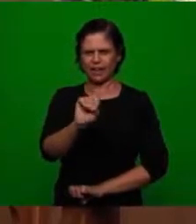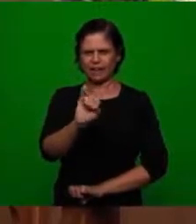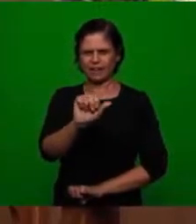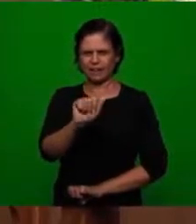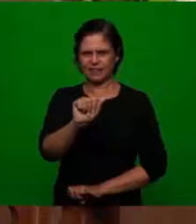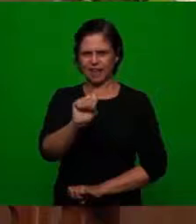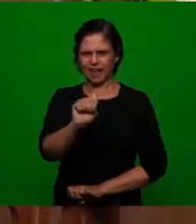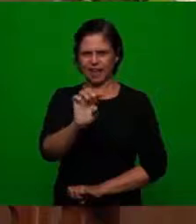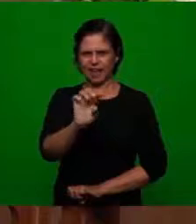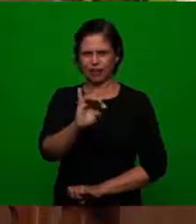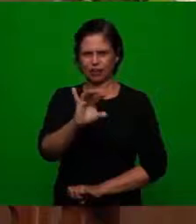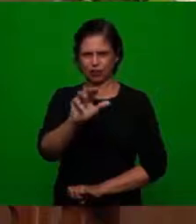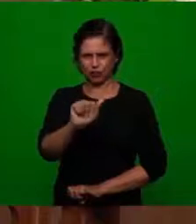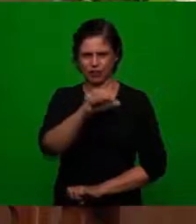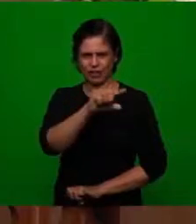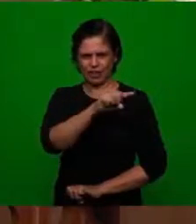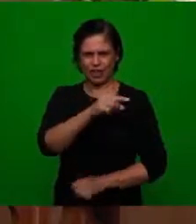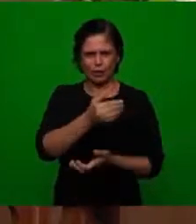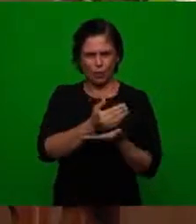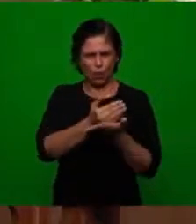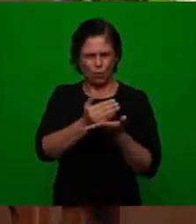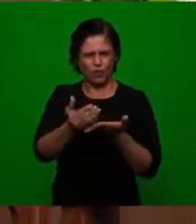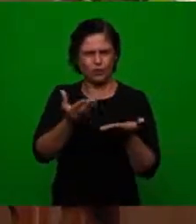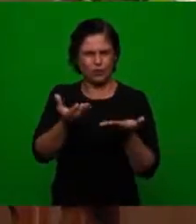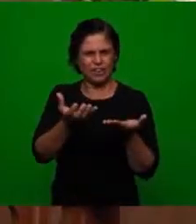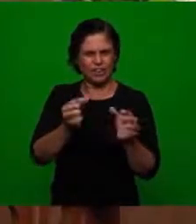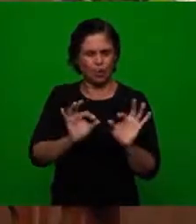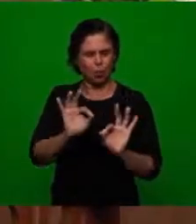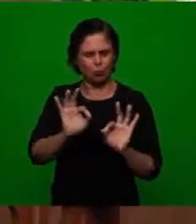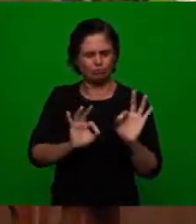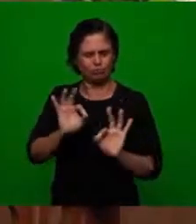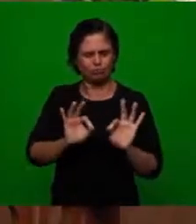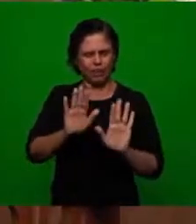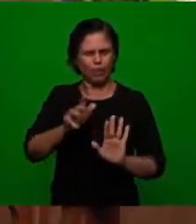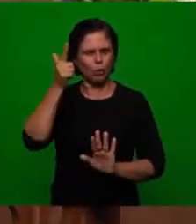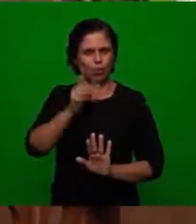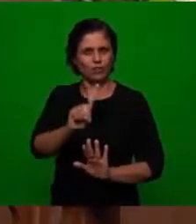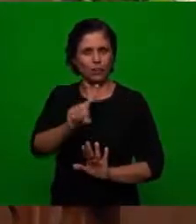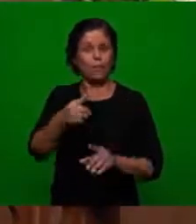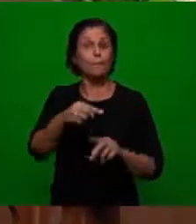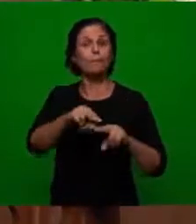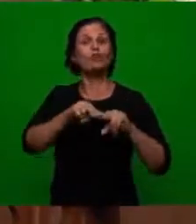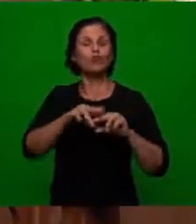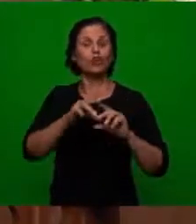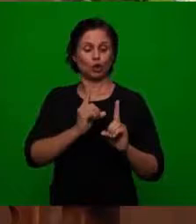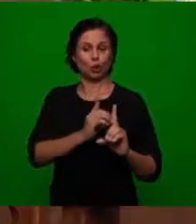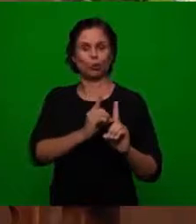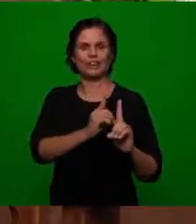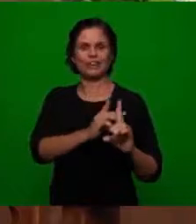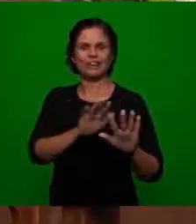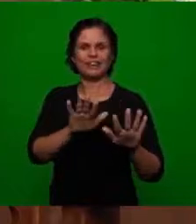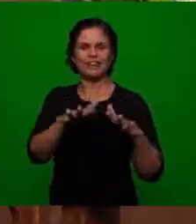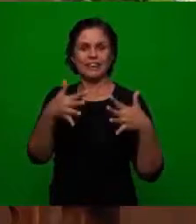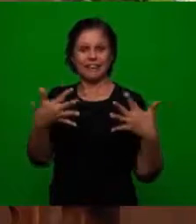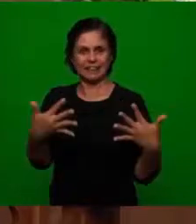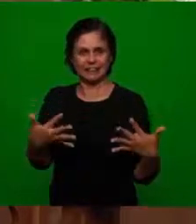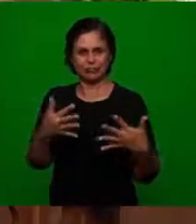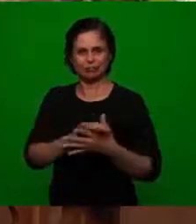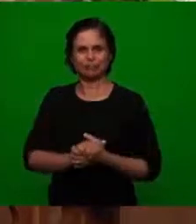how did it organize from the beginning it wanted to make this organization but it was not able because the doctrine